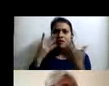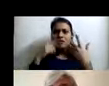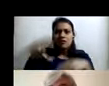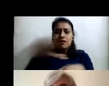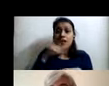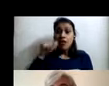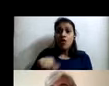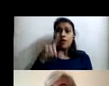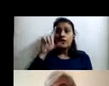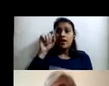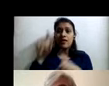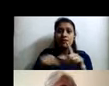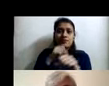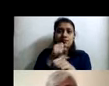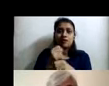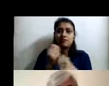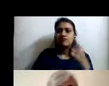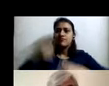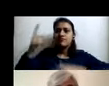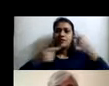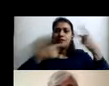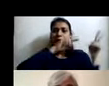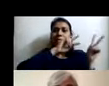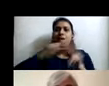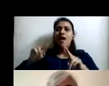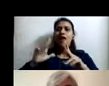protection and the forest is coming back to life.